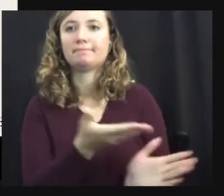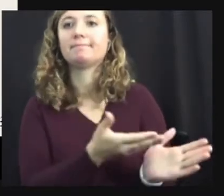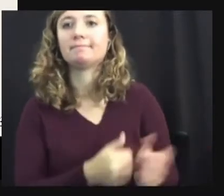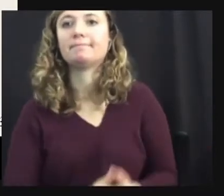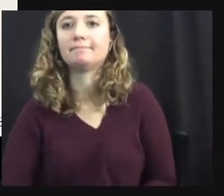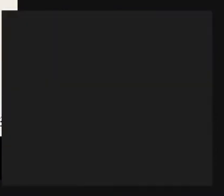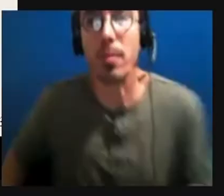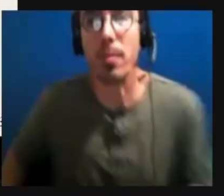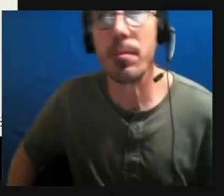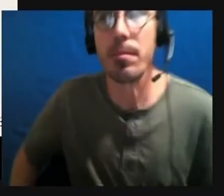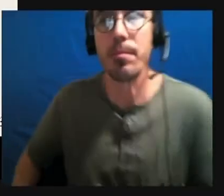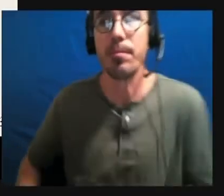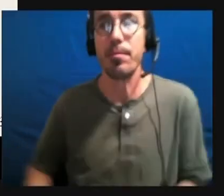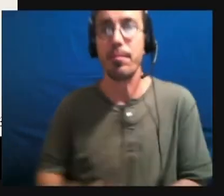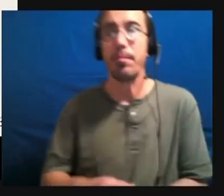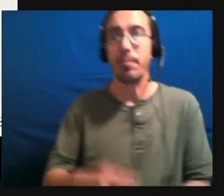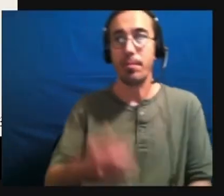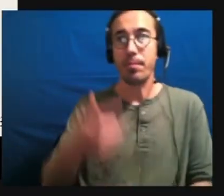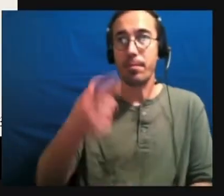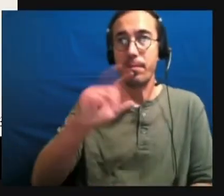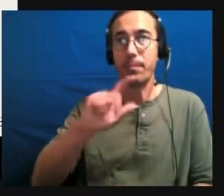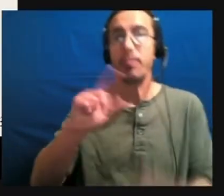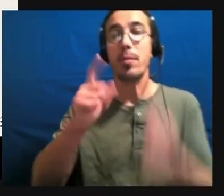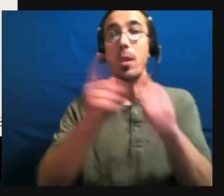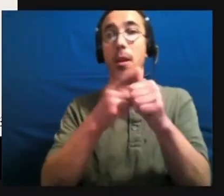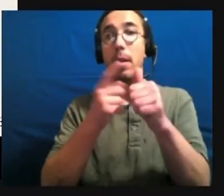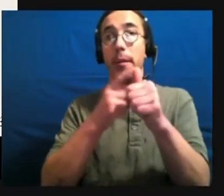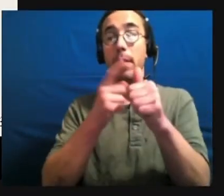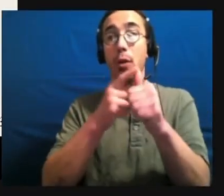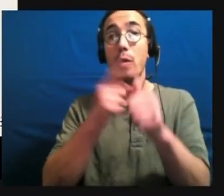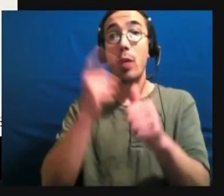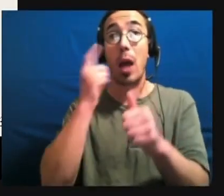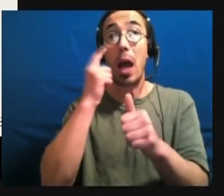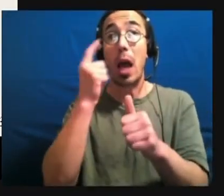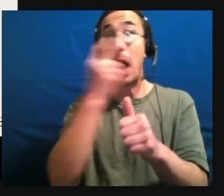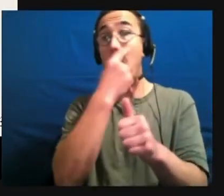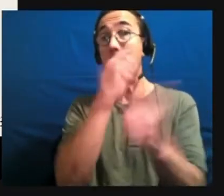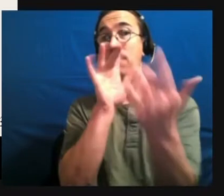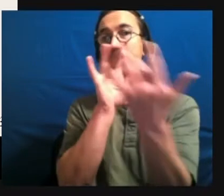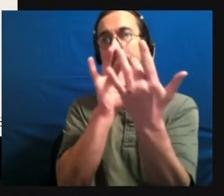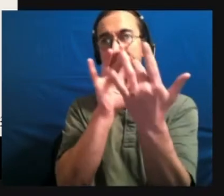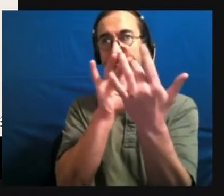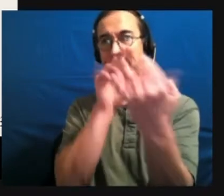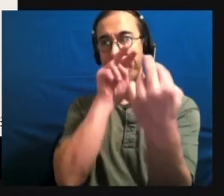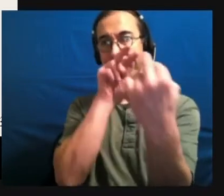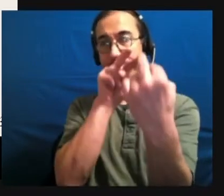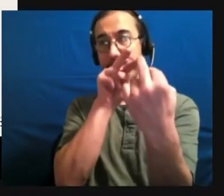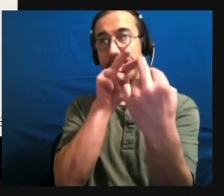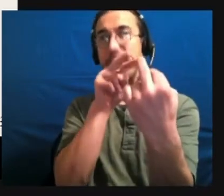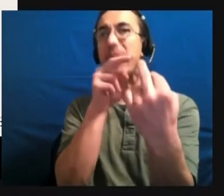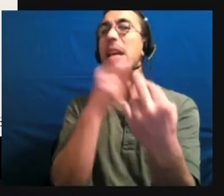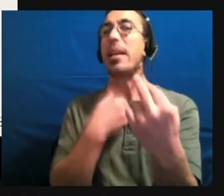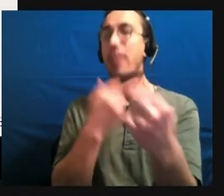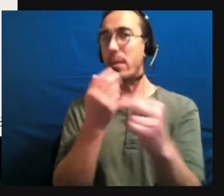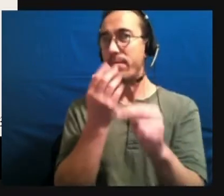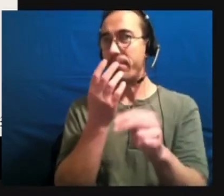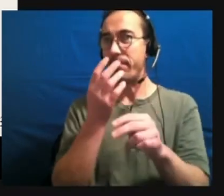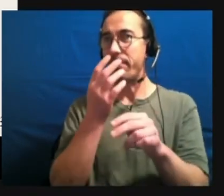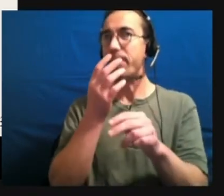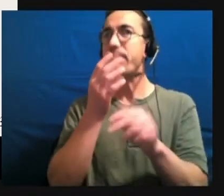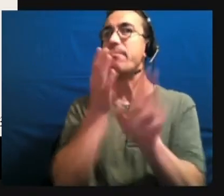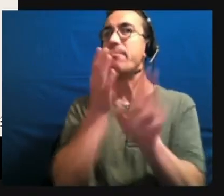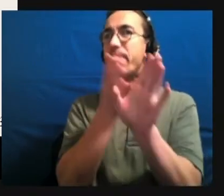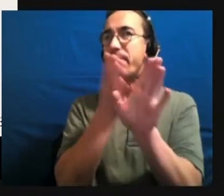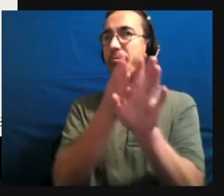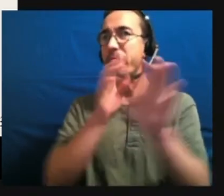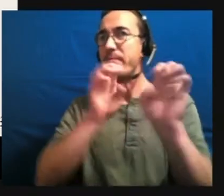necessarily. So the first one is eye contact. And, and even psychological assessors will say, oh, well,